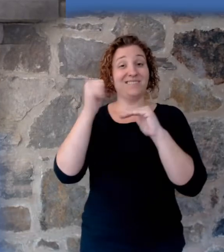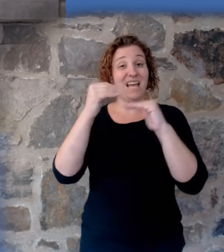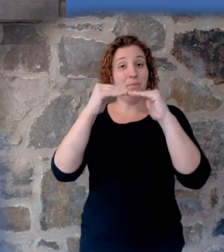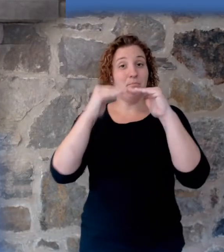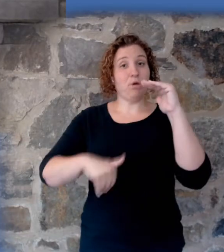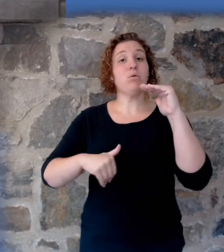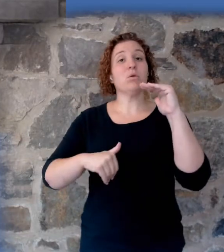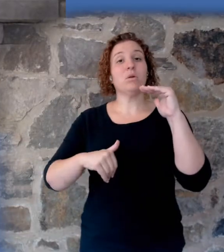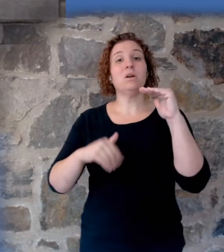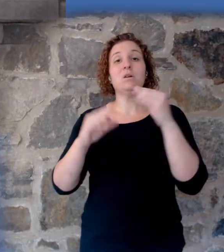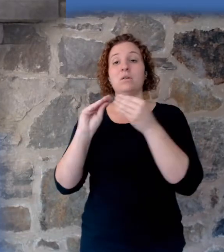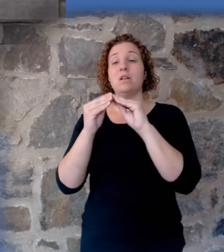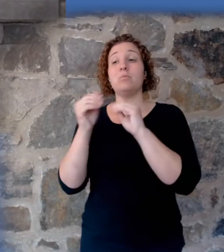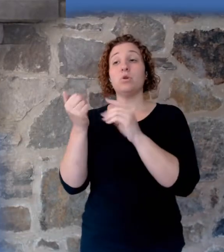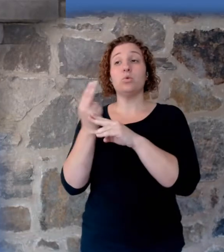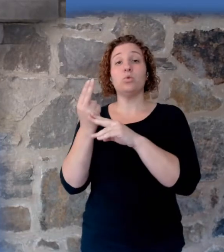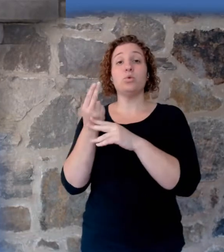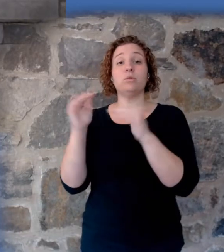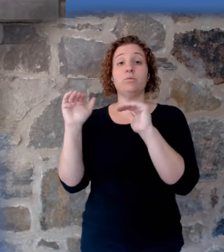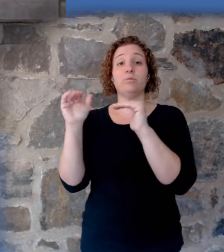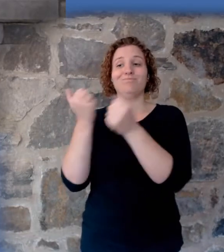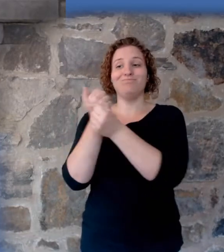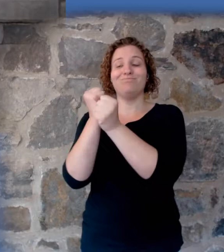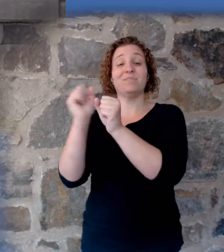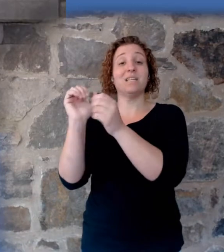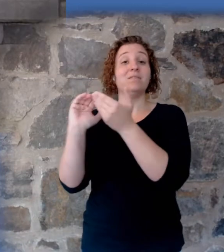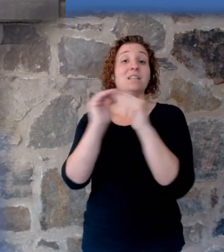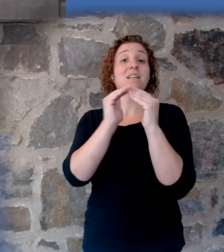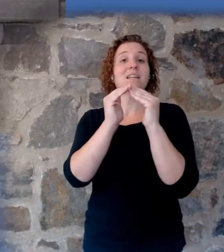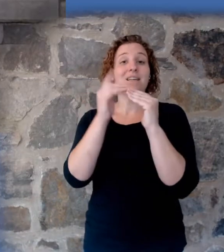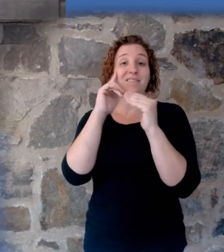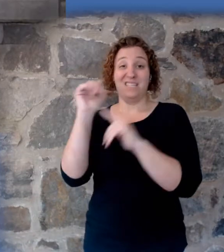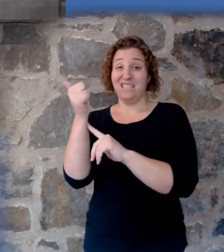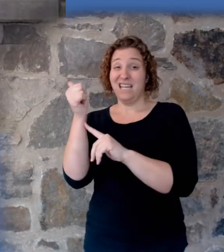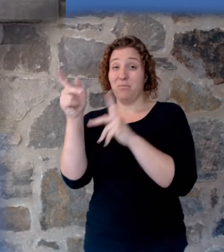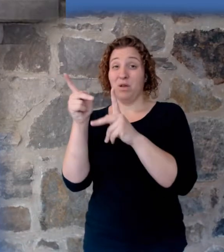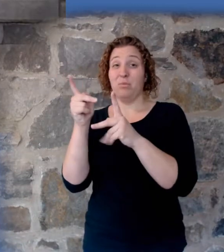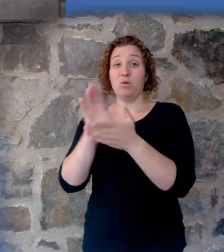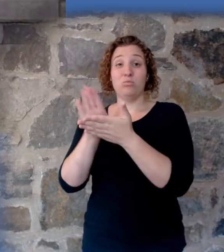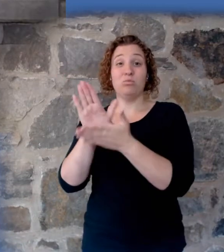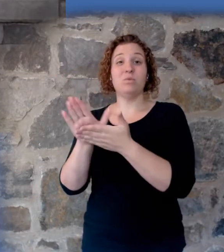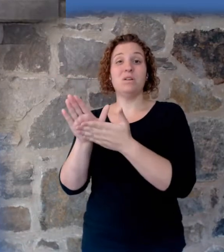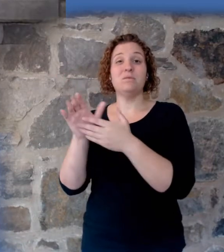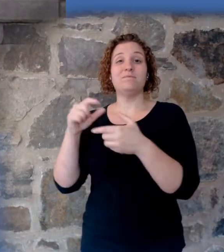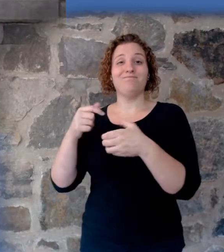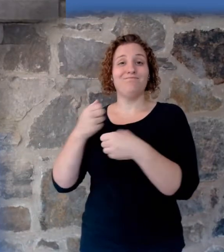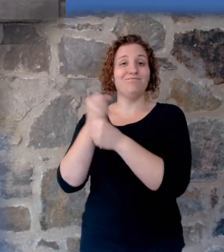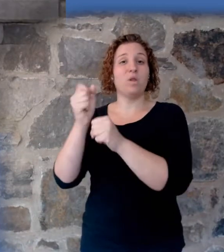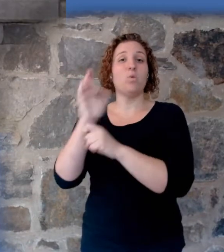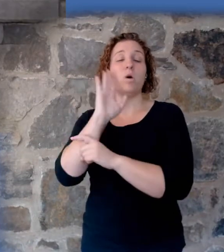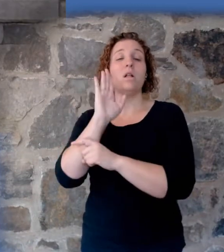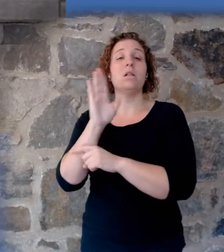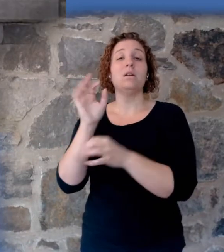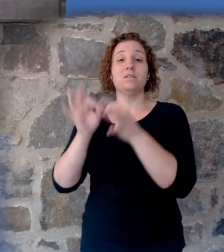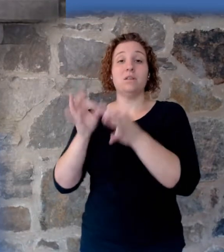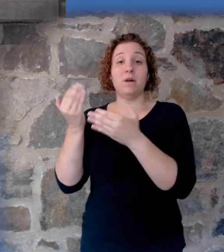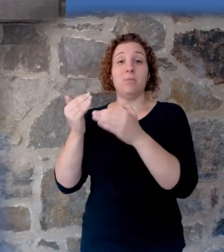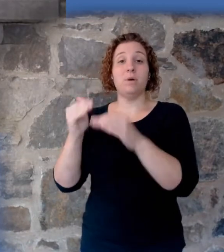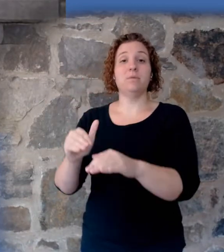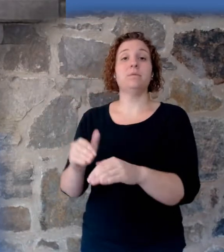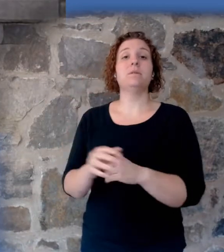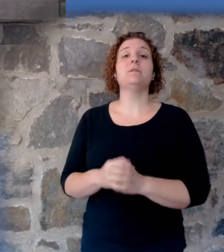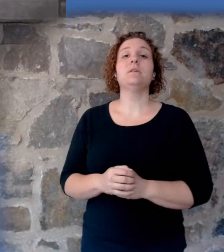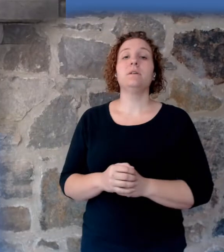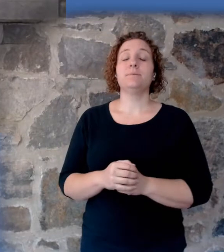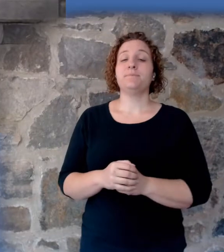used to spare Sodom and Gomorrah. If there's 10 or 10, at least 10, I'll spare it. There were less than 10. Judgment came and wiped out Sodom and Gomorrah and the